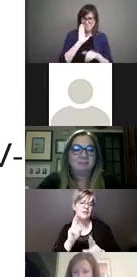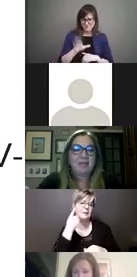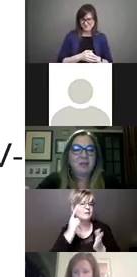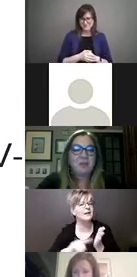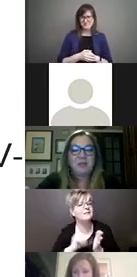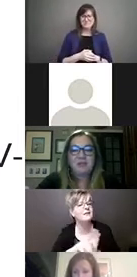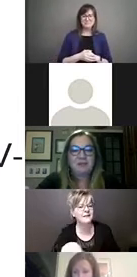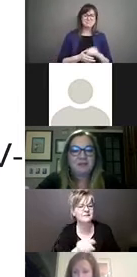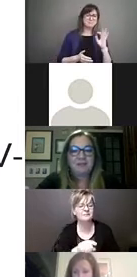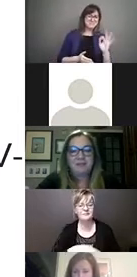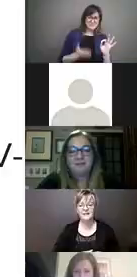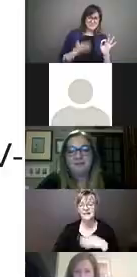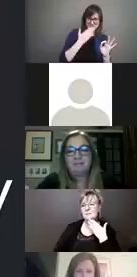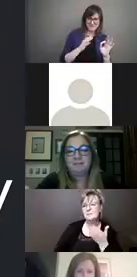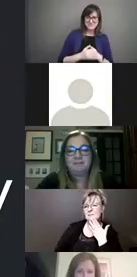Thank you so much.